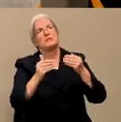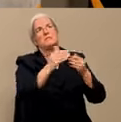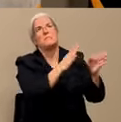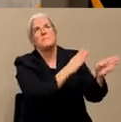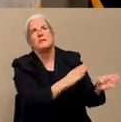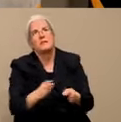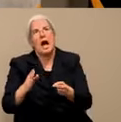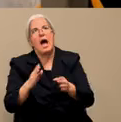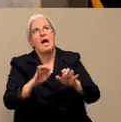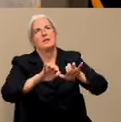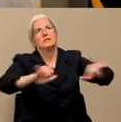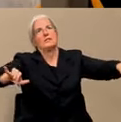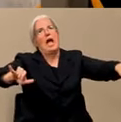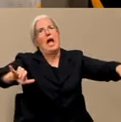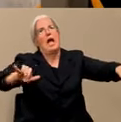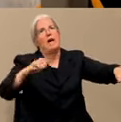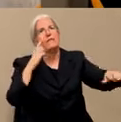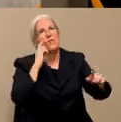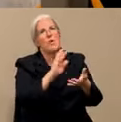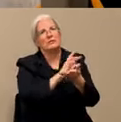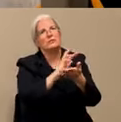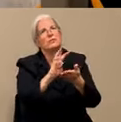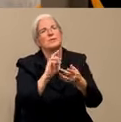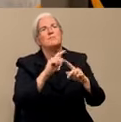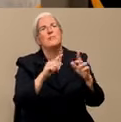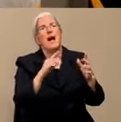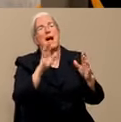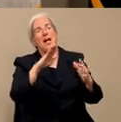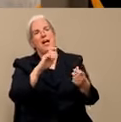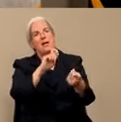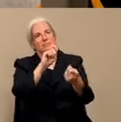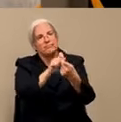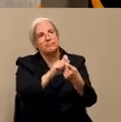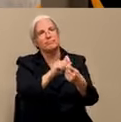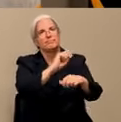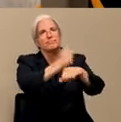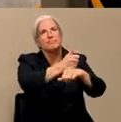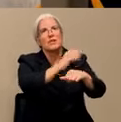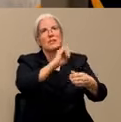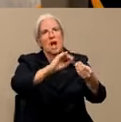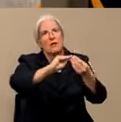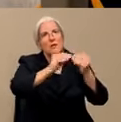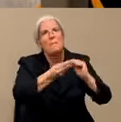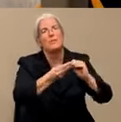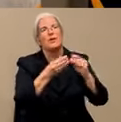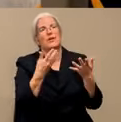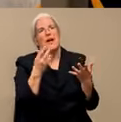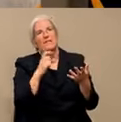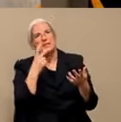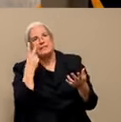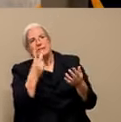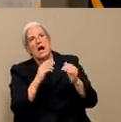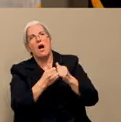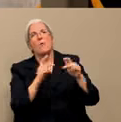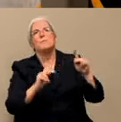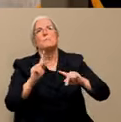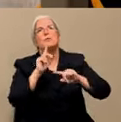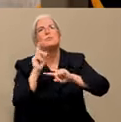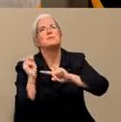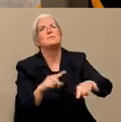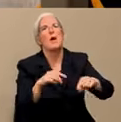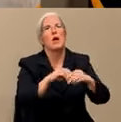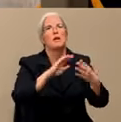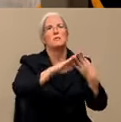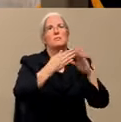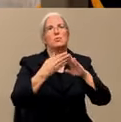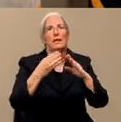how this virus reacts, how it works in our community, how it's spreading, and make decisions based on that, how